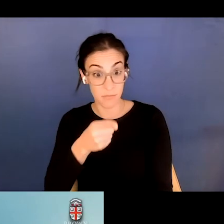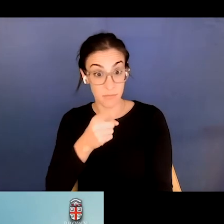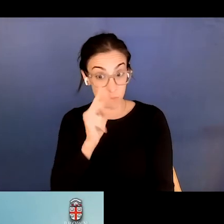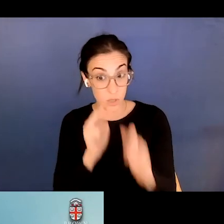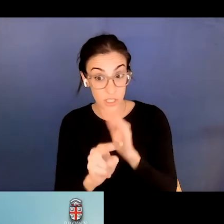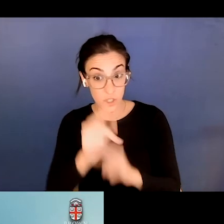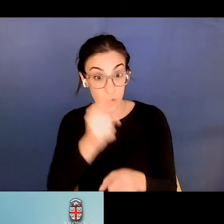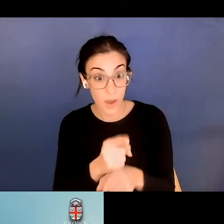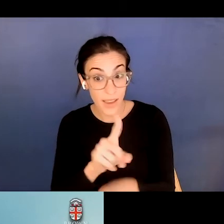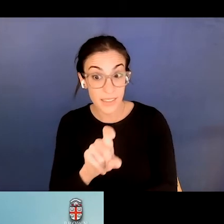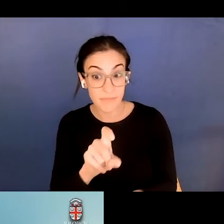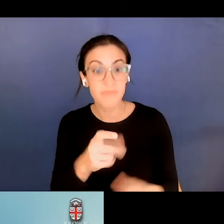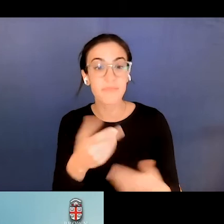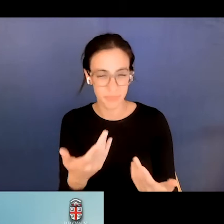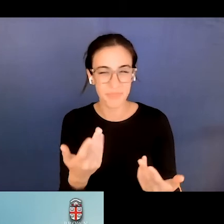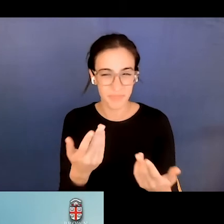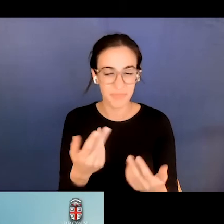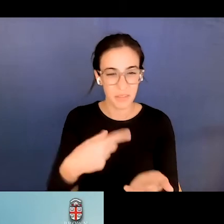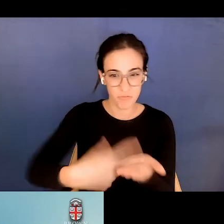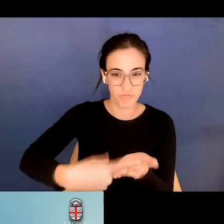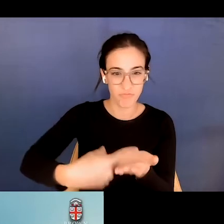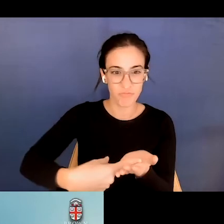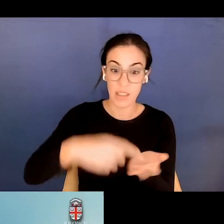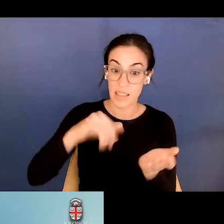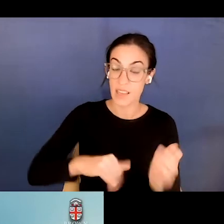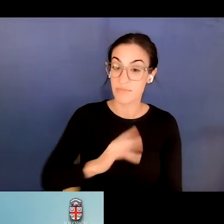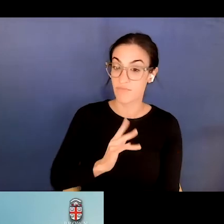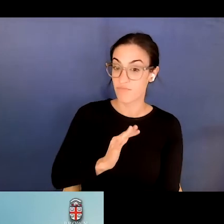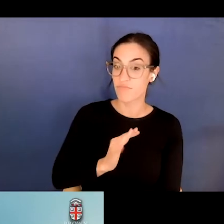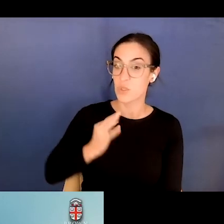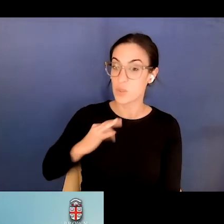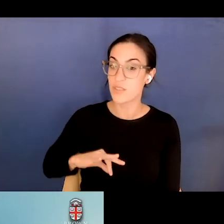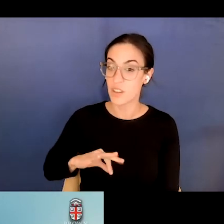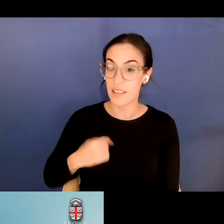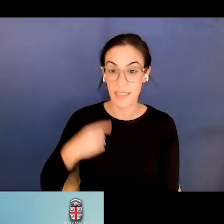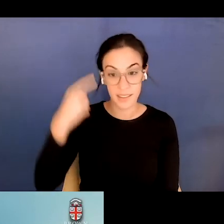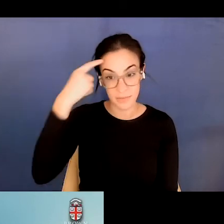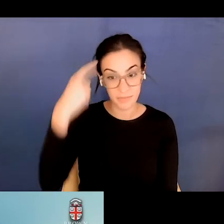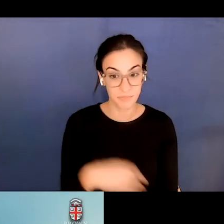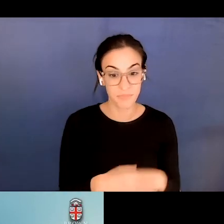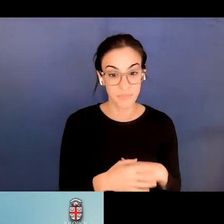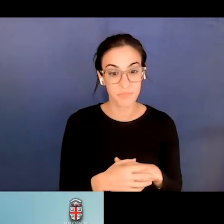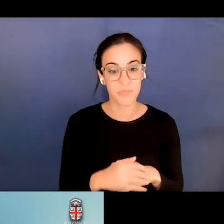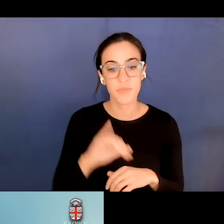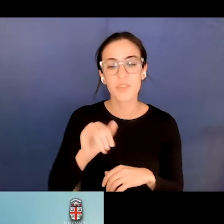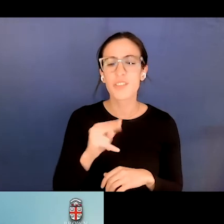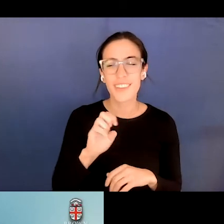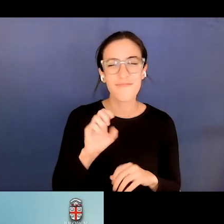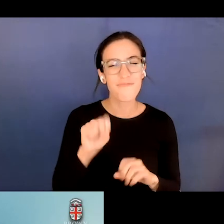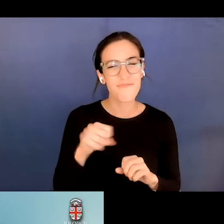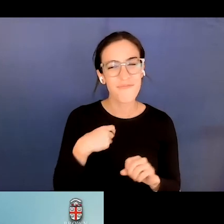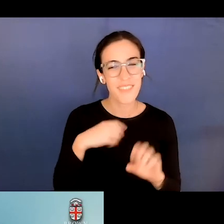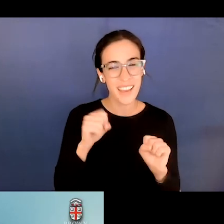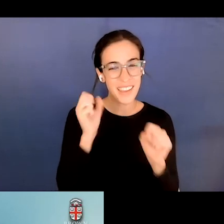have, was going to happen actually happen? That's a really useful thing to do, I think. Yeah, I can imagine that would be fun. That would be